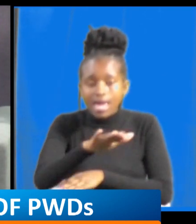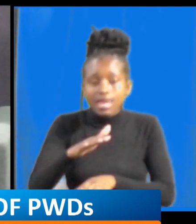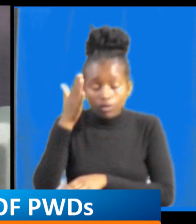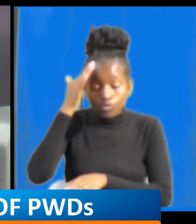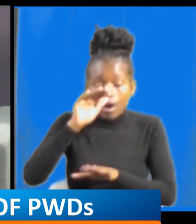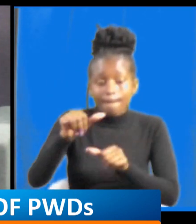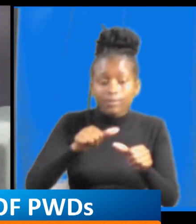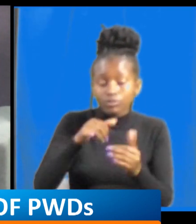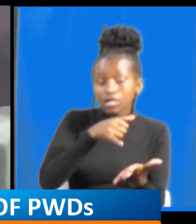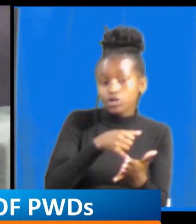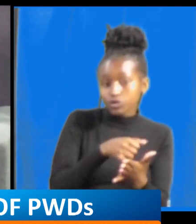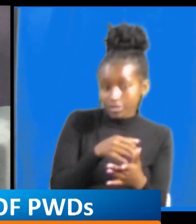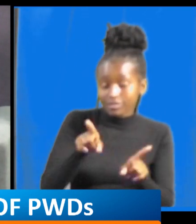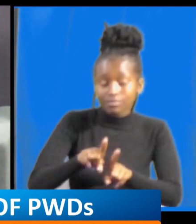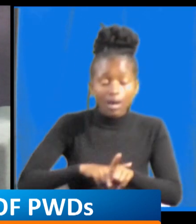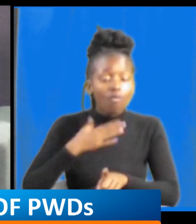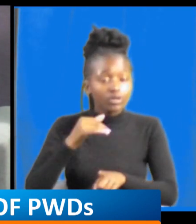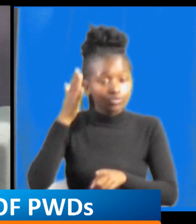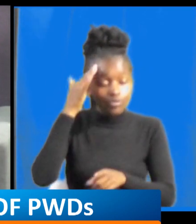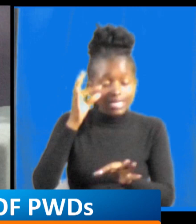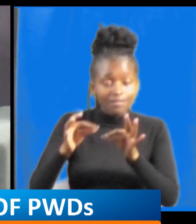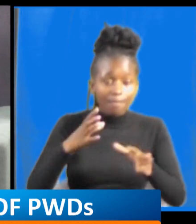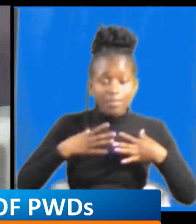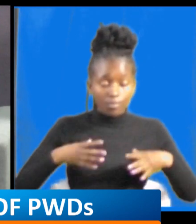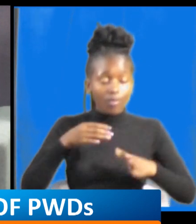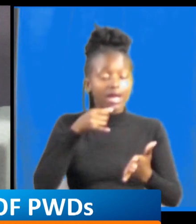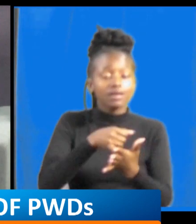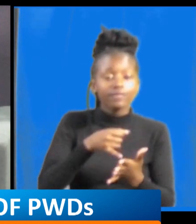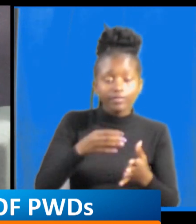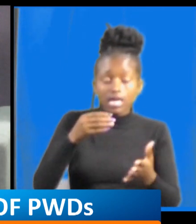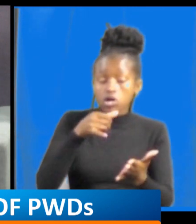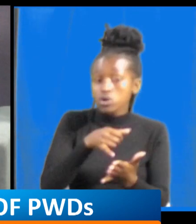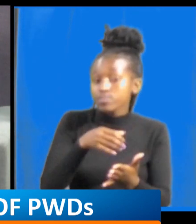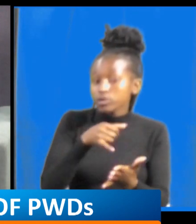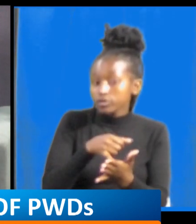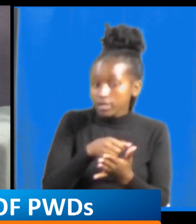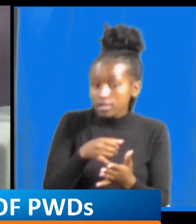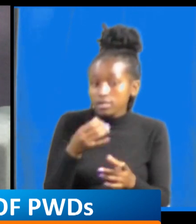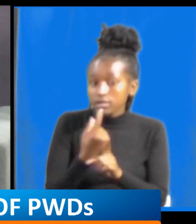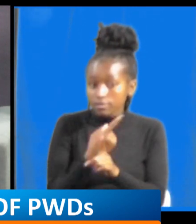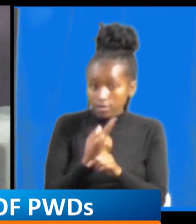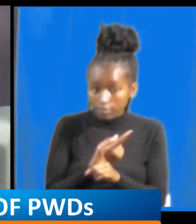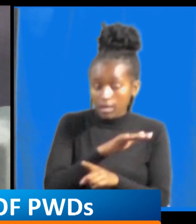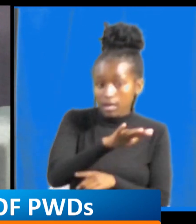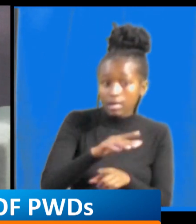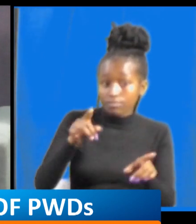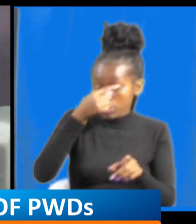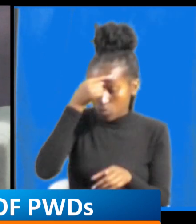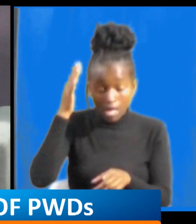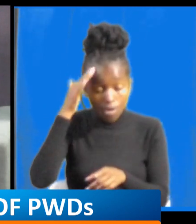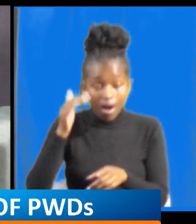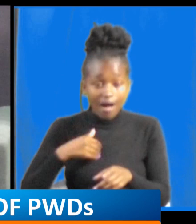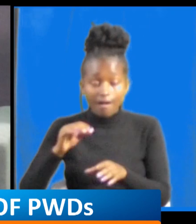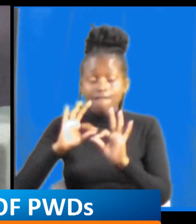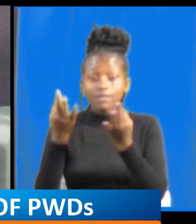people promoting inclusive even in their workplaces at home even because we have family members who can discriminate their own you know